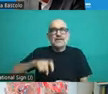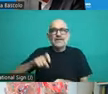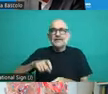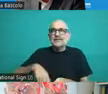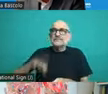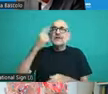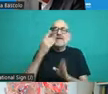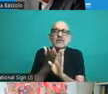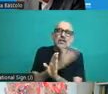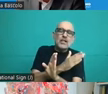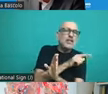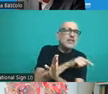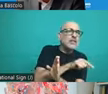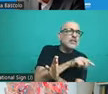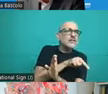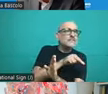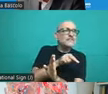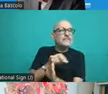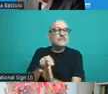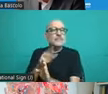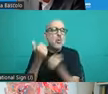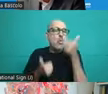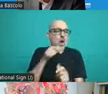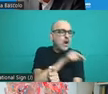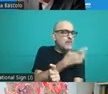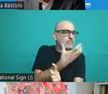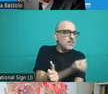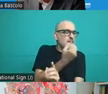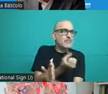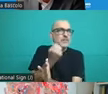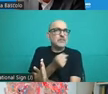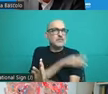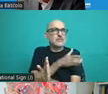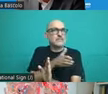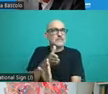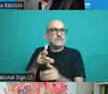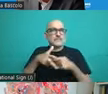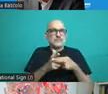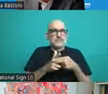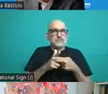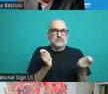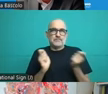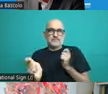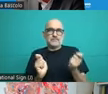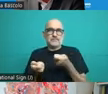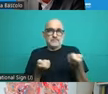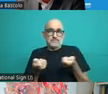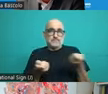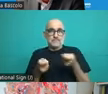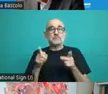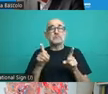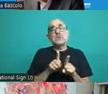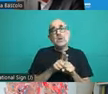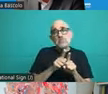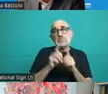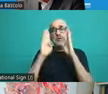of the tools and the mechanisms for regulation also responded to the